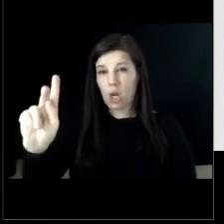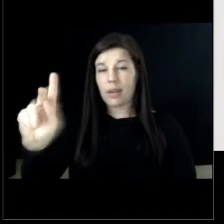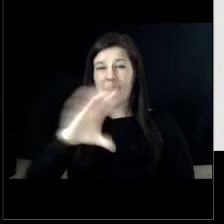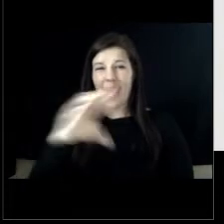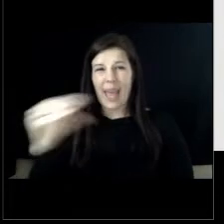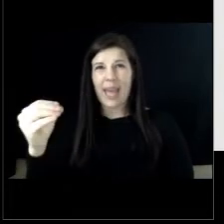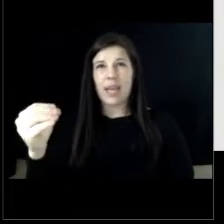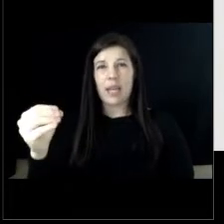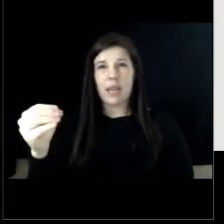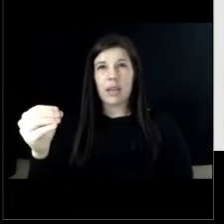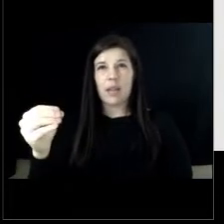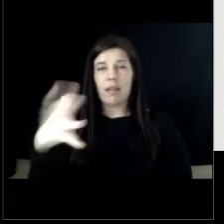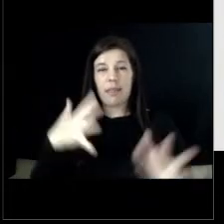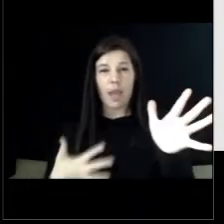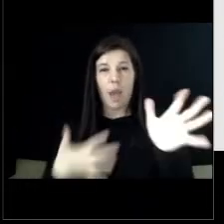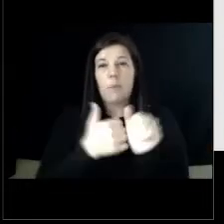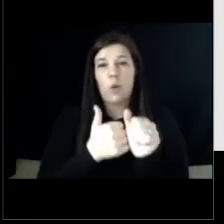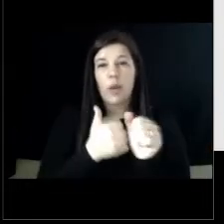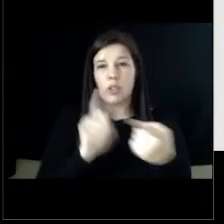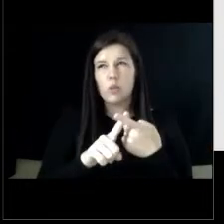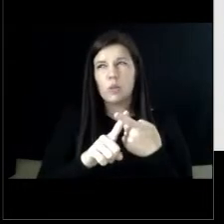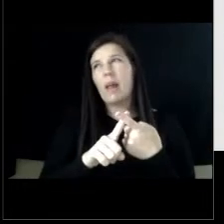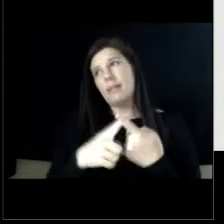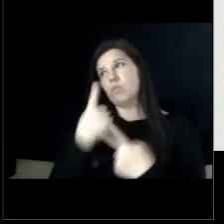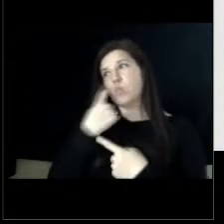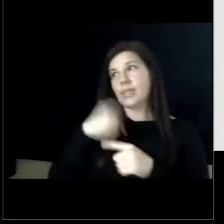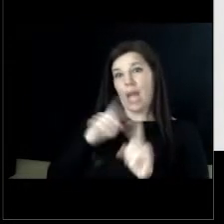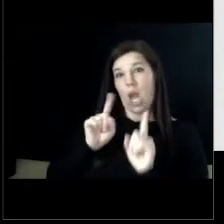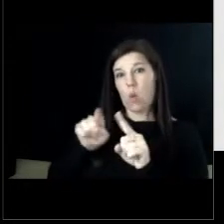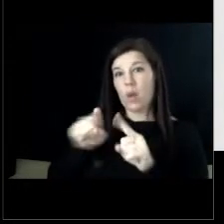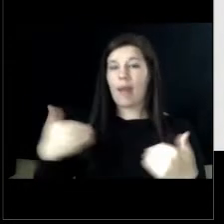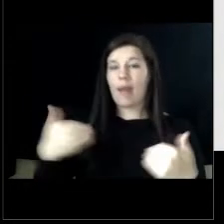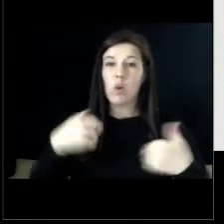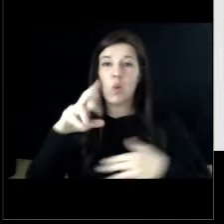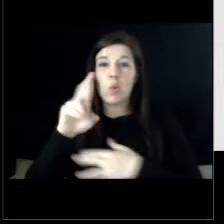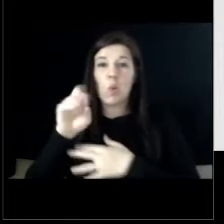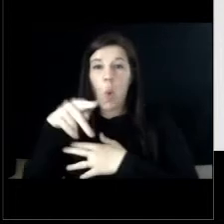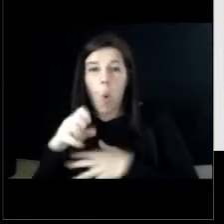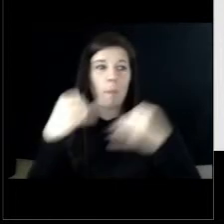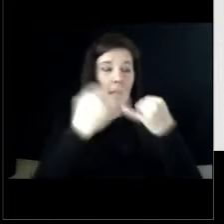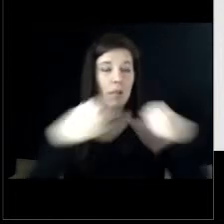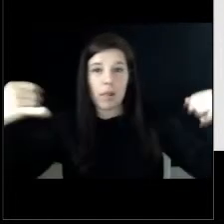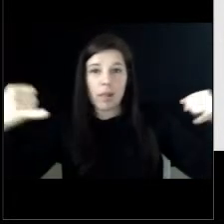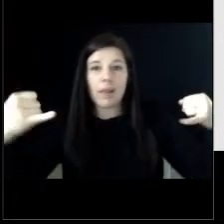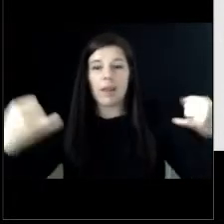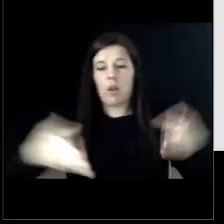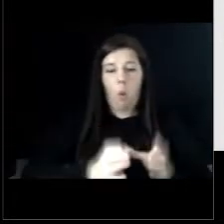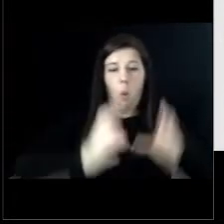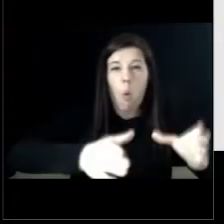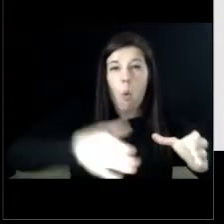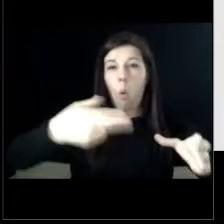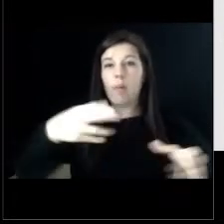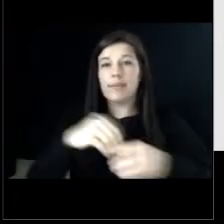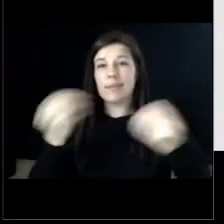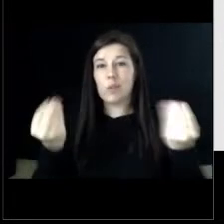uh the upgrades to i was out there recently and there's rope up and there's holes in the ground and there's railings off